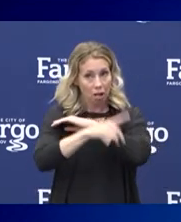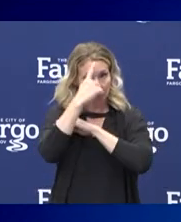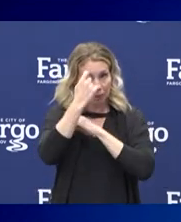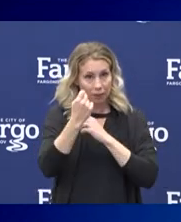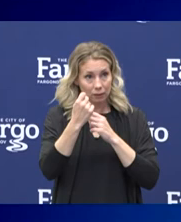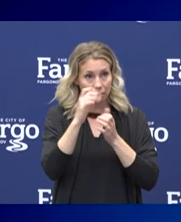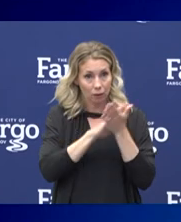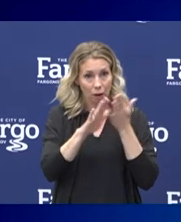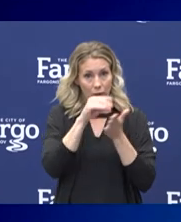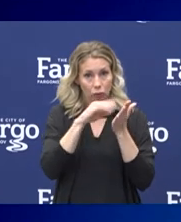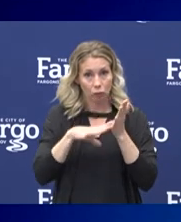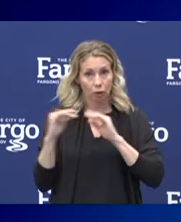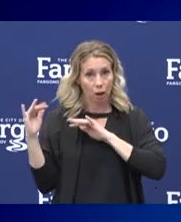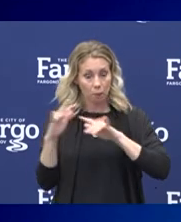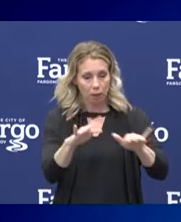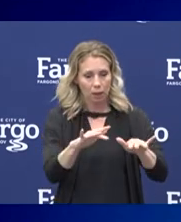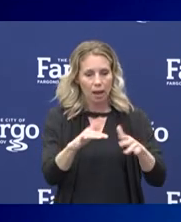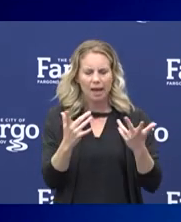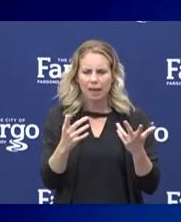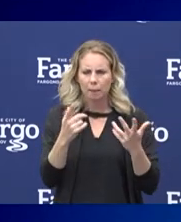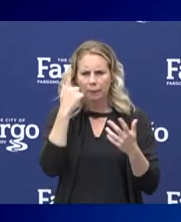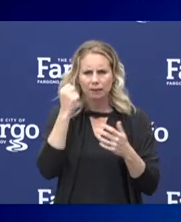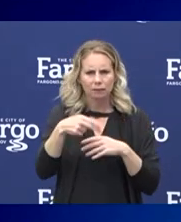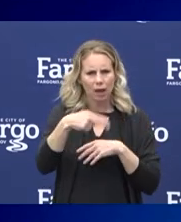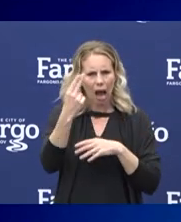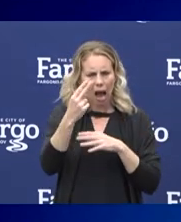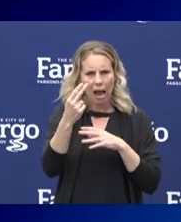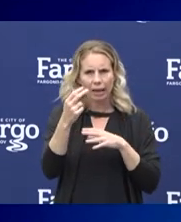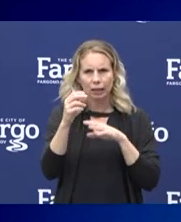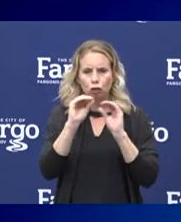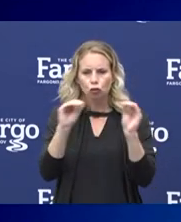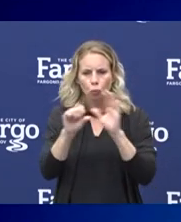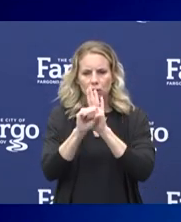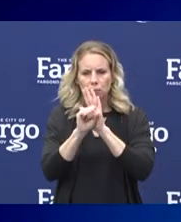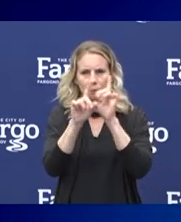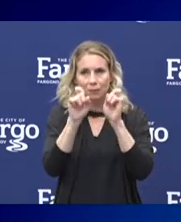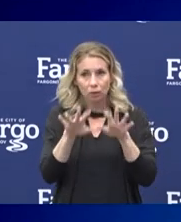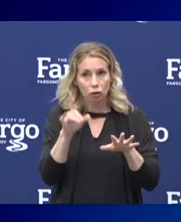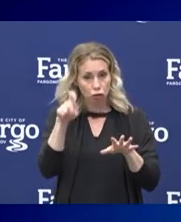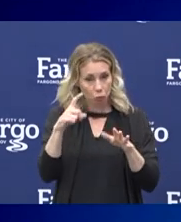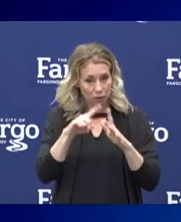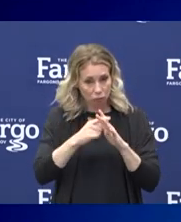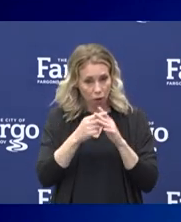asymptomatic spread, should we start mass testing in Cass County for all residents?